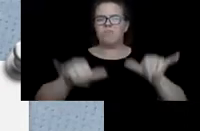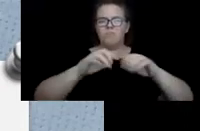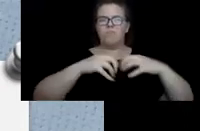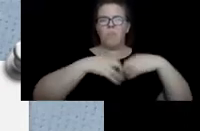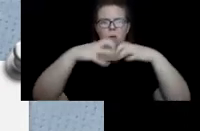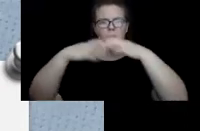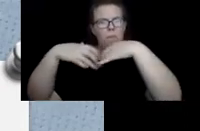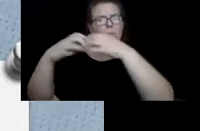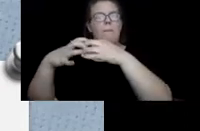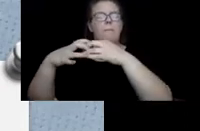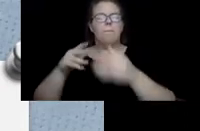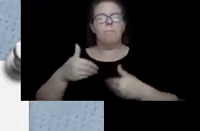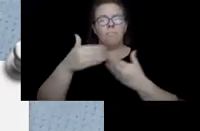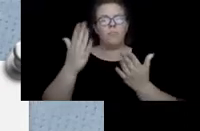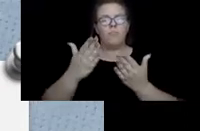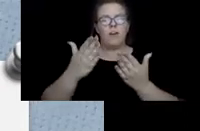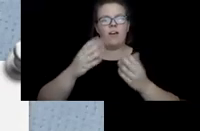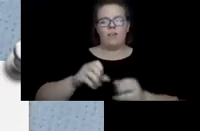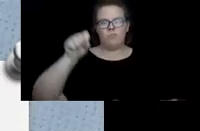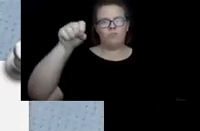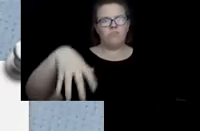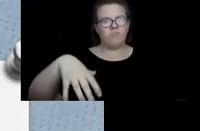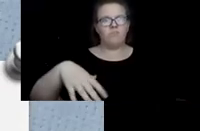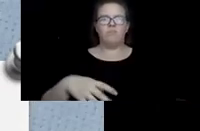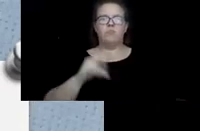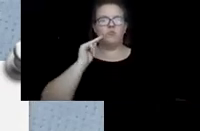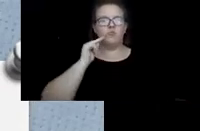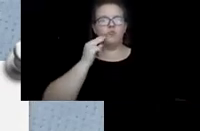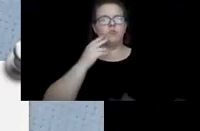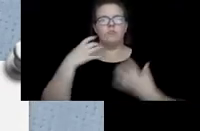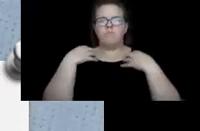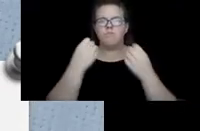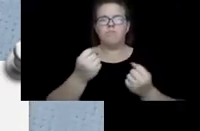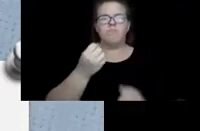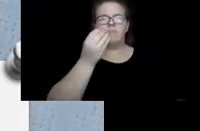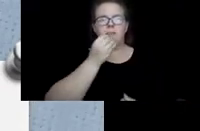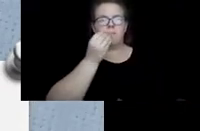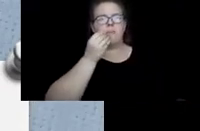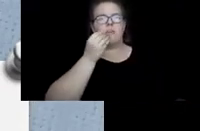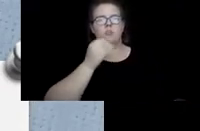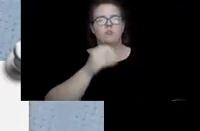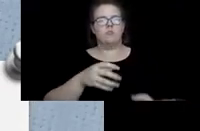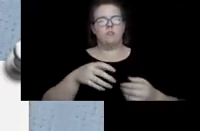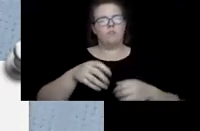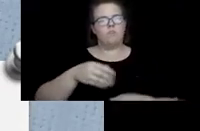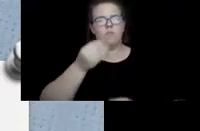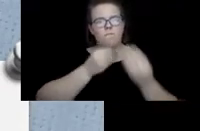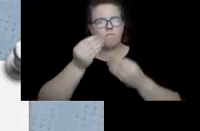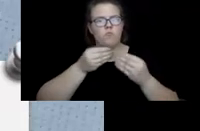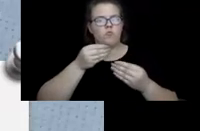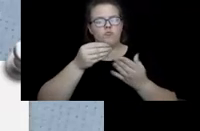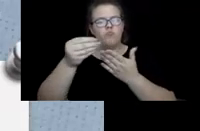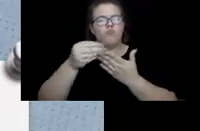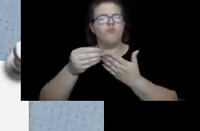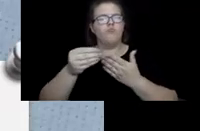to provide and deliver nutritious meals and groceries to those in need. As of this very